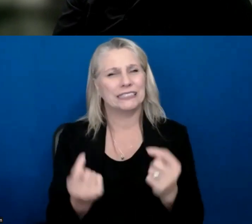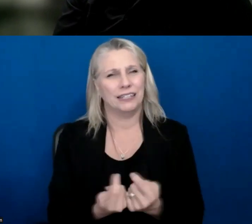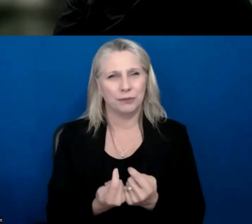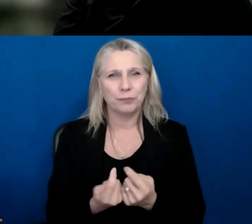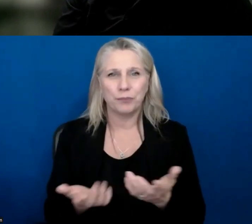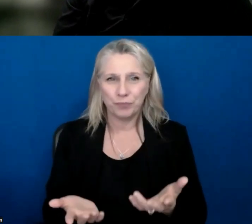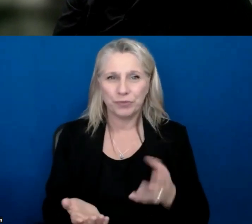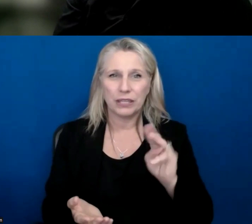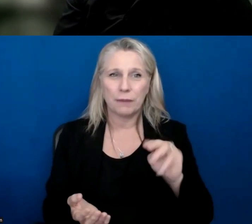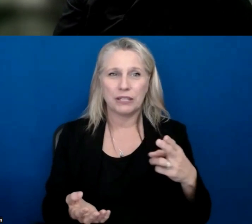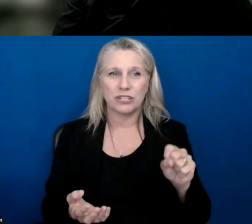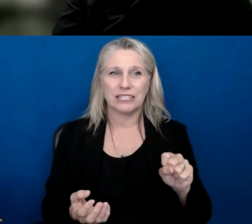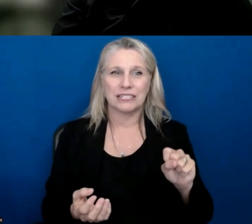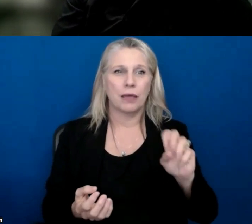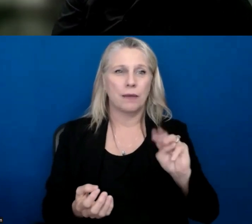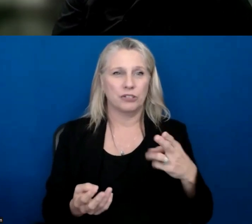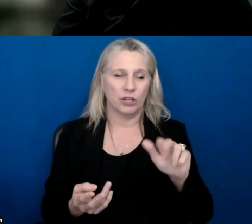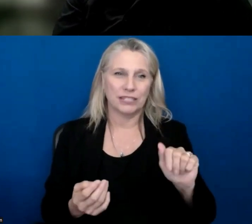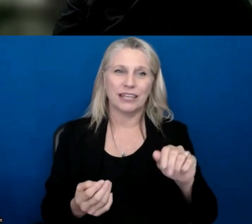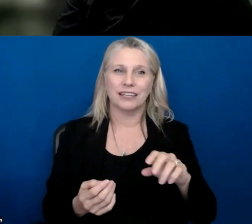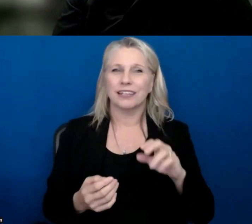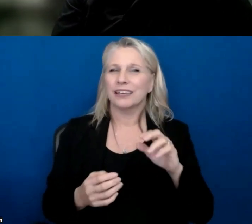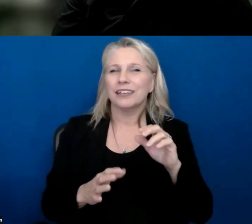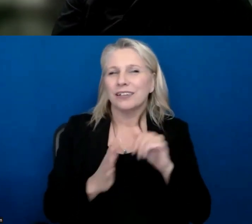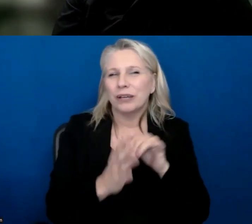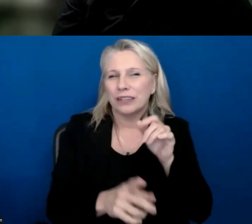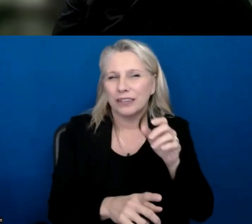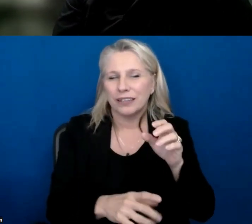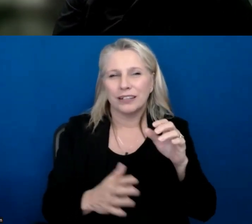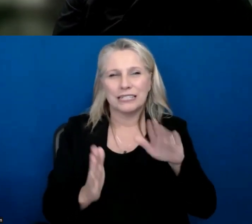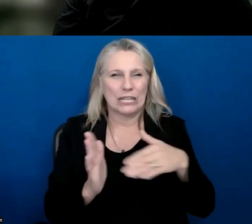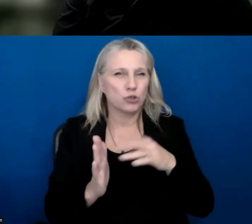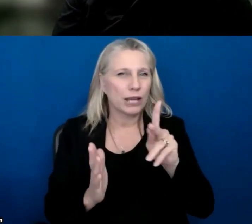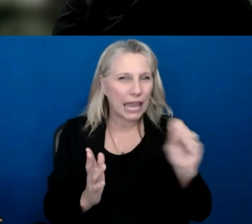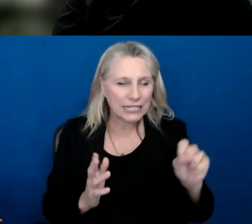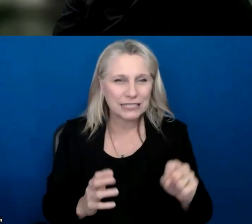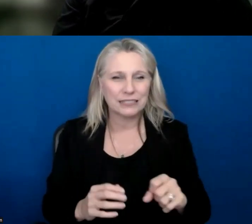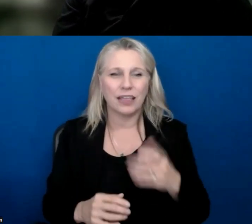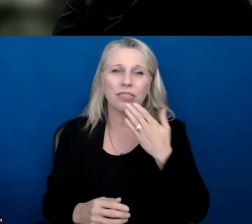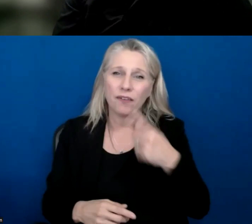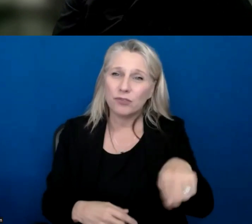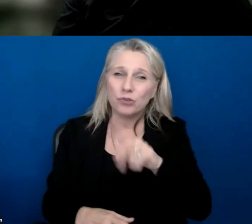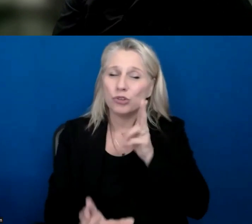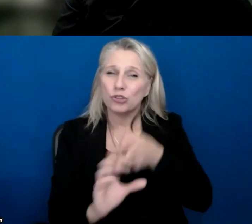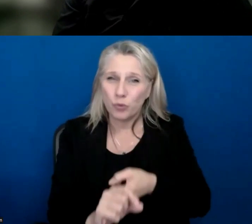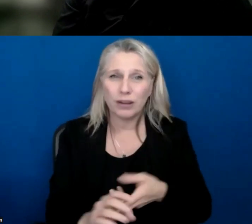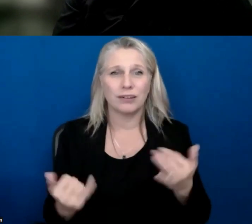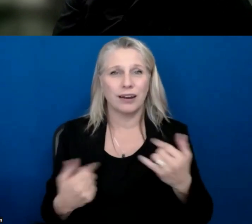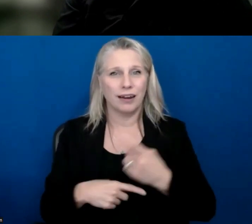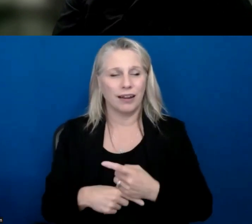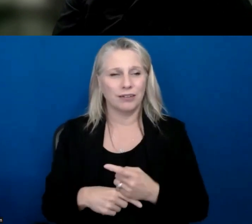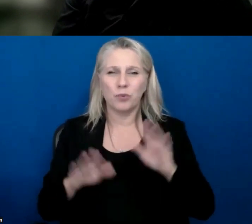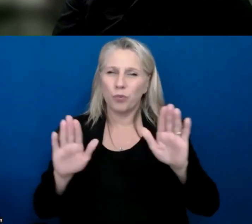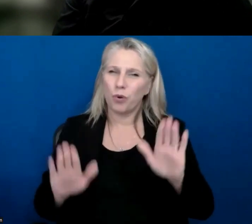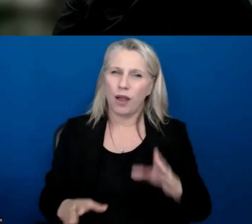at MHA South Central Kansas and Patricia for coming and joining us today and being able to share this really great information. I know I